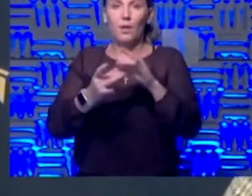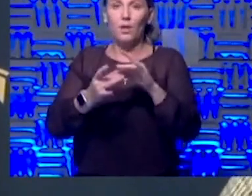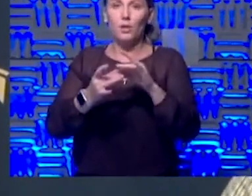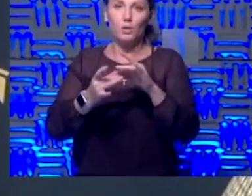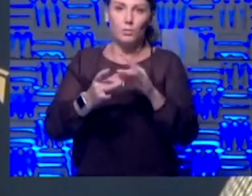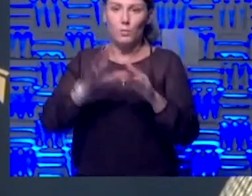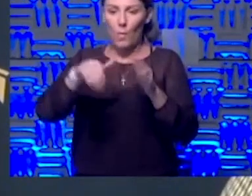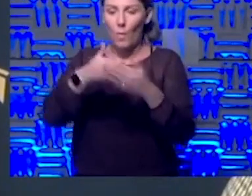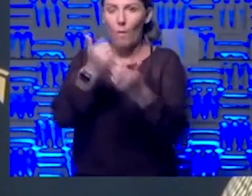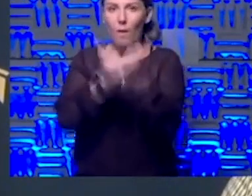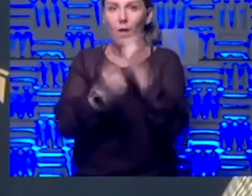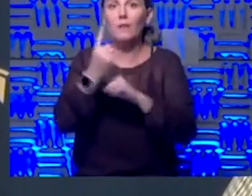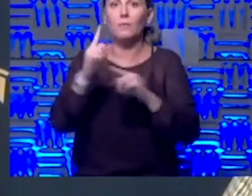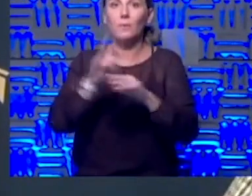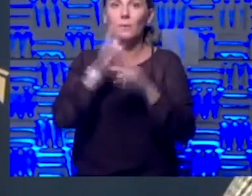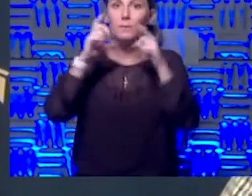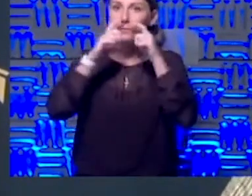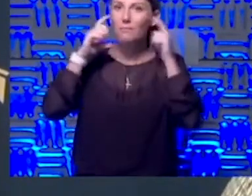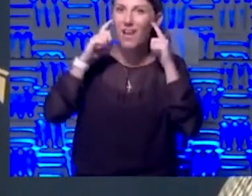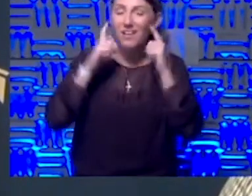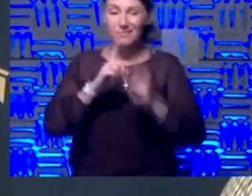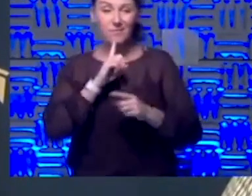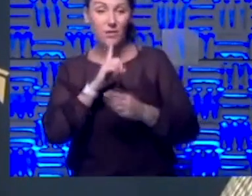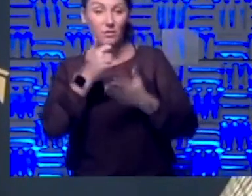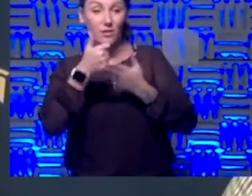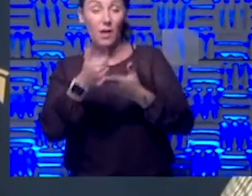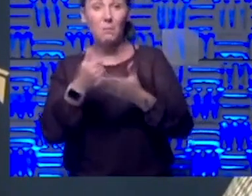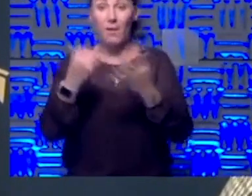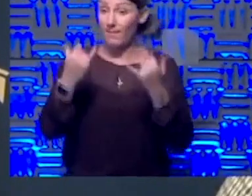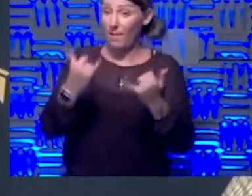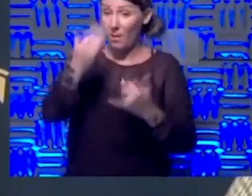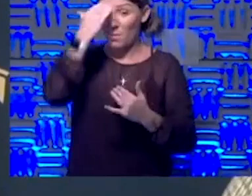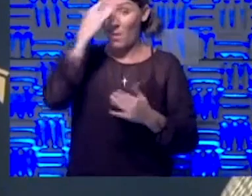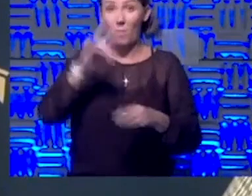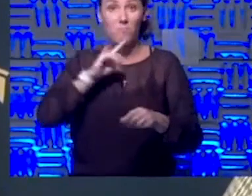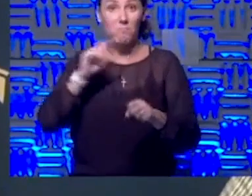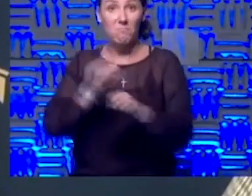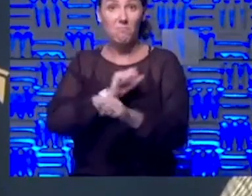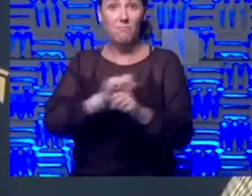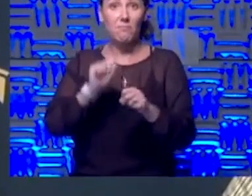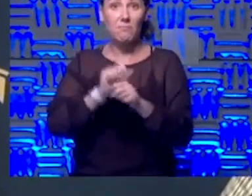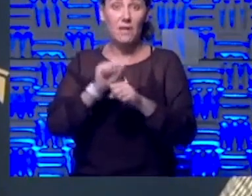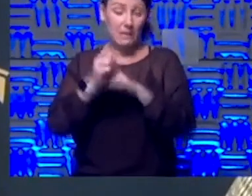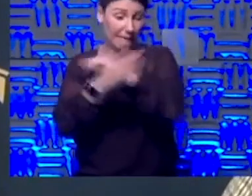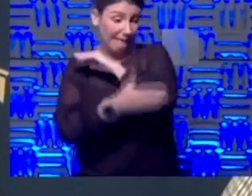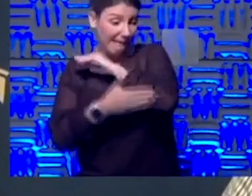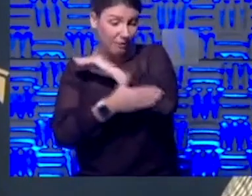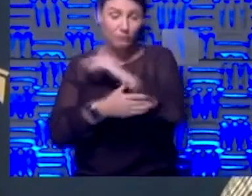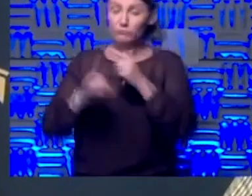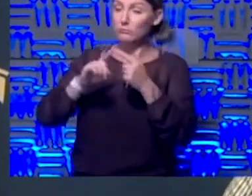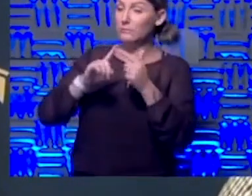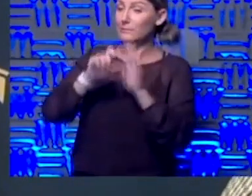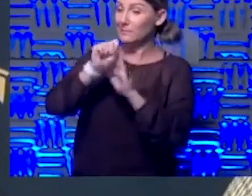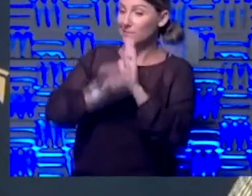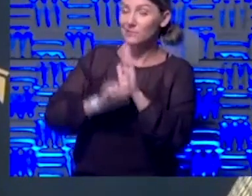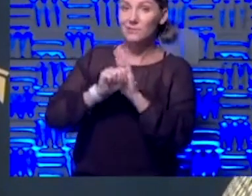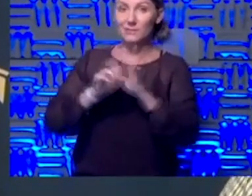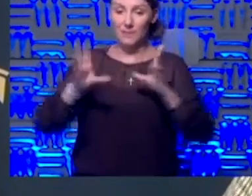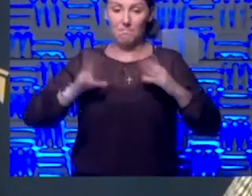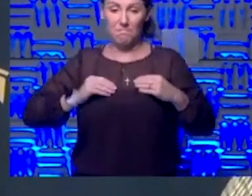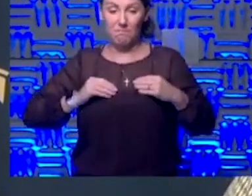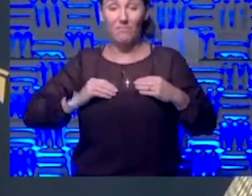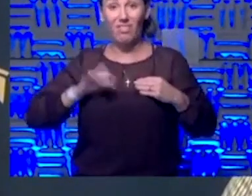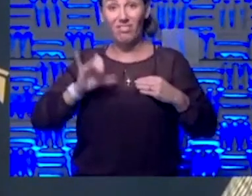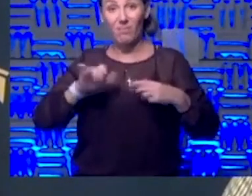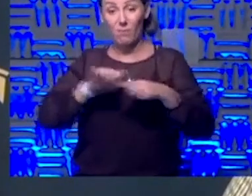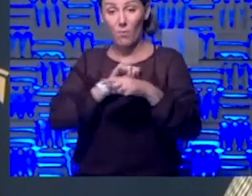does it actually help. And, uh, now we do, we know that countries and states that have adopted this practice, uh, sooner